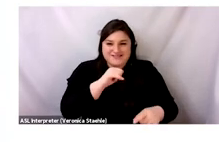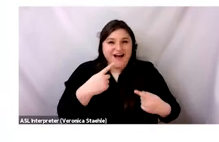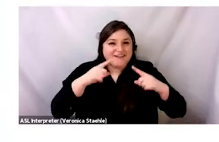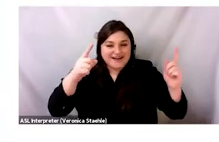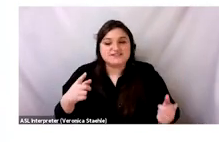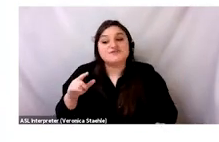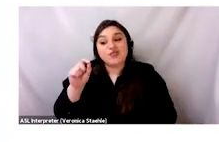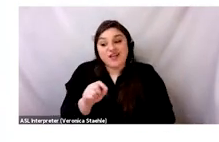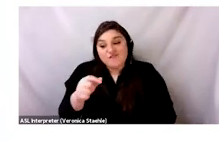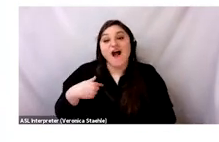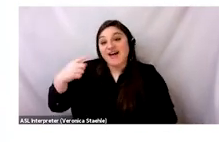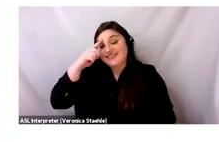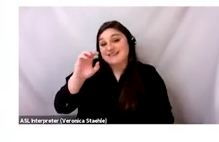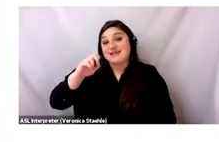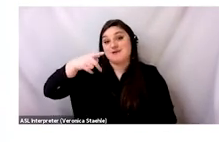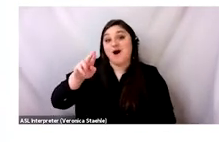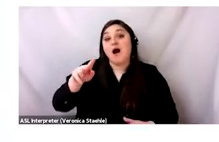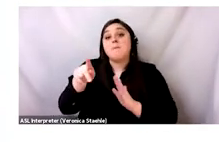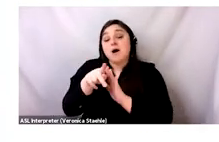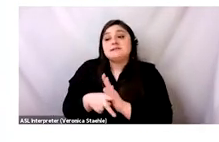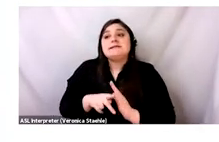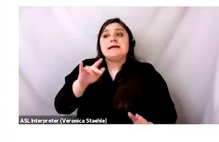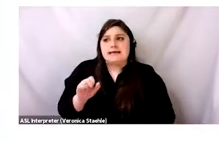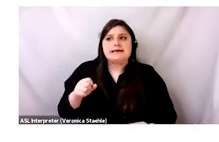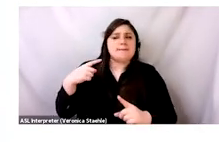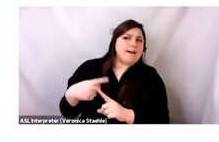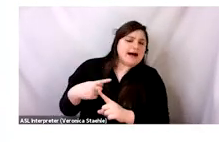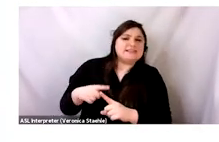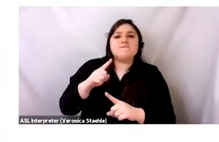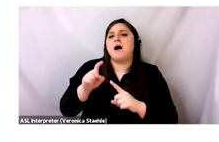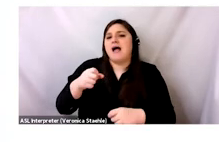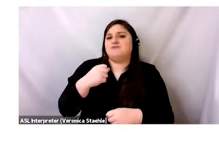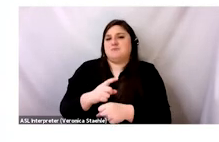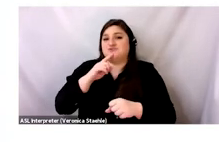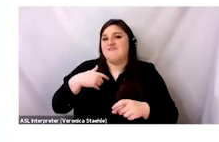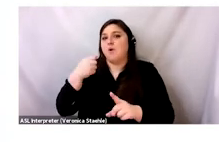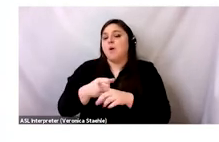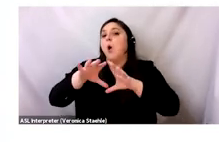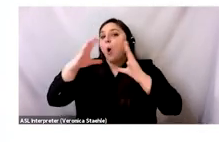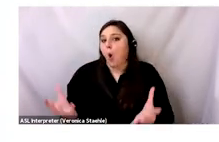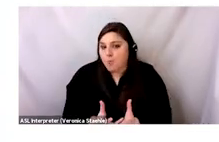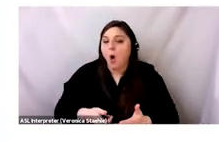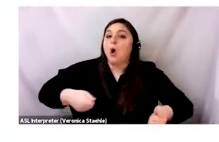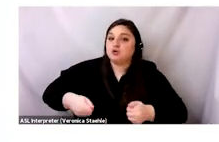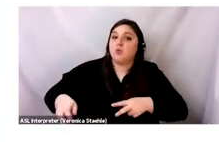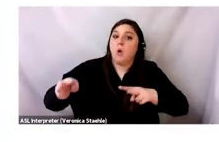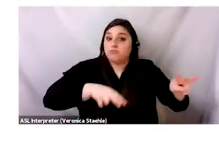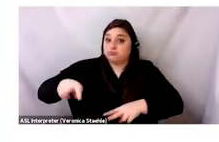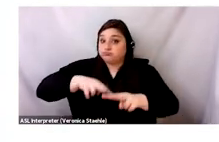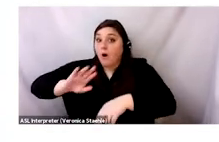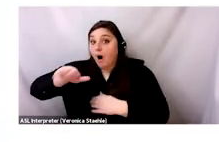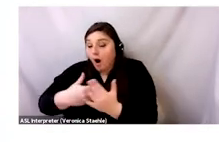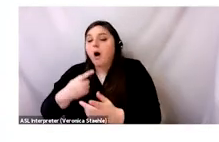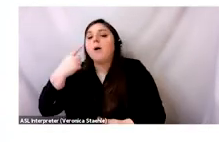fair and I think is not very effective. So personally, I think that EPR policies have promised that only if these policies are